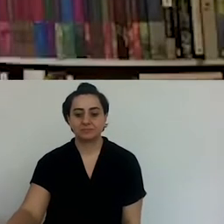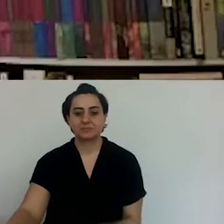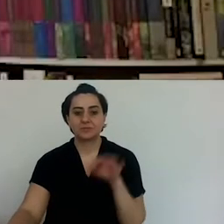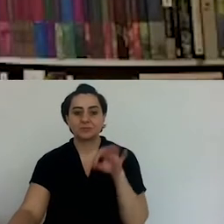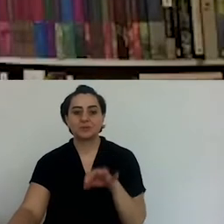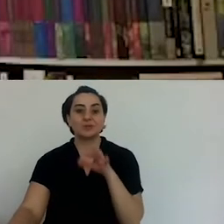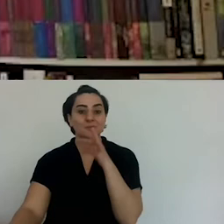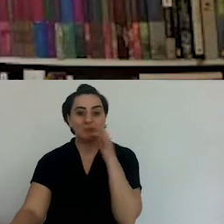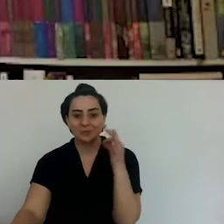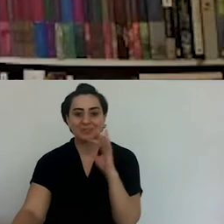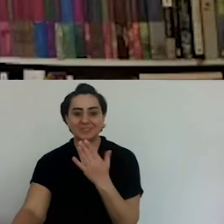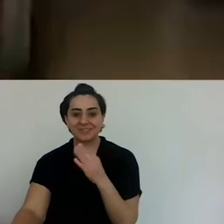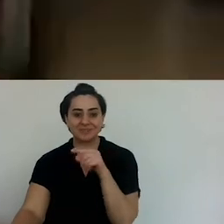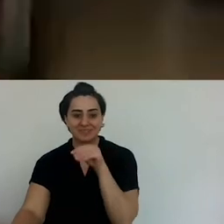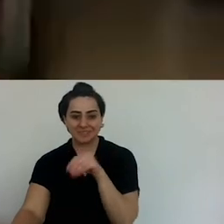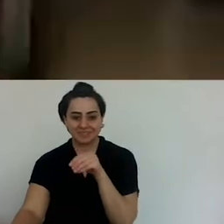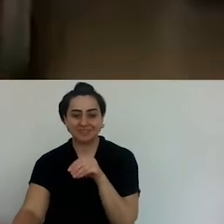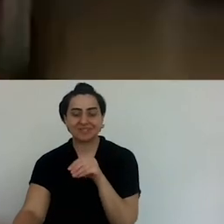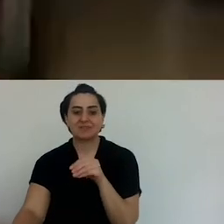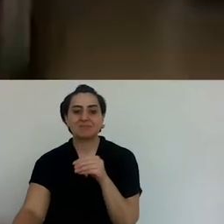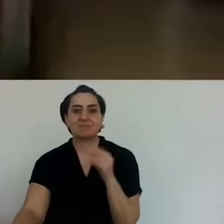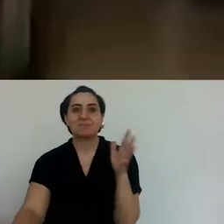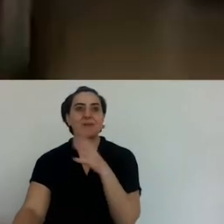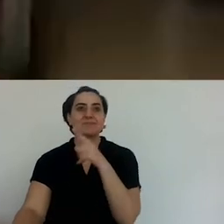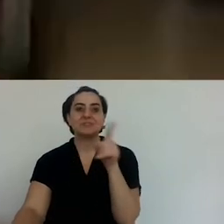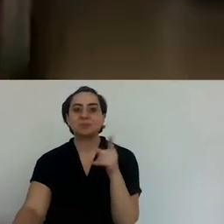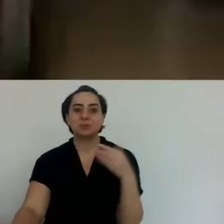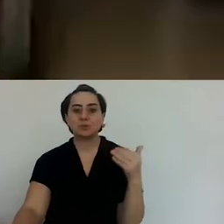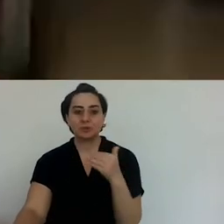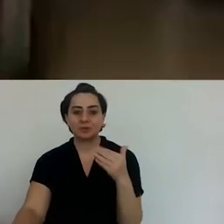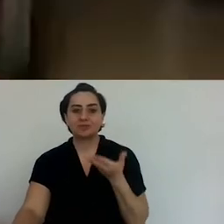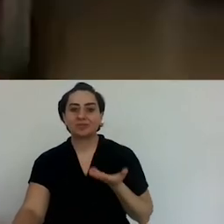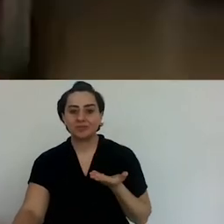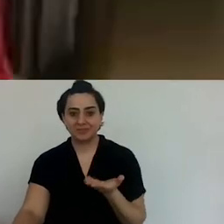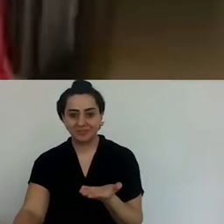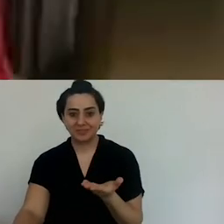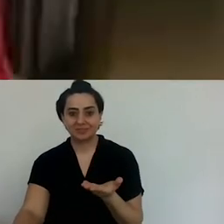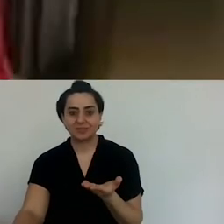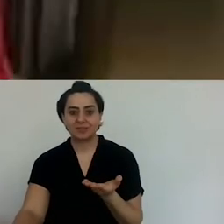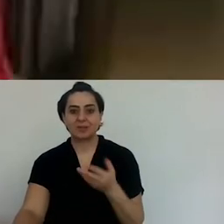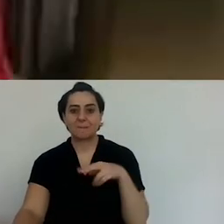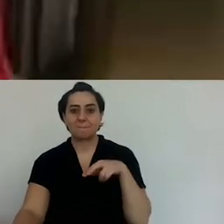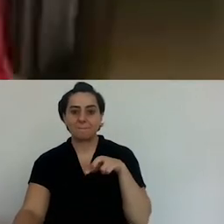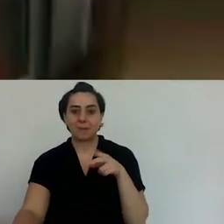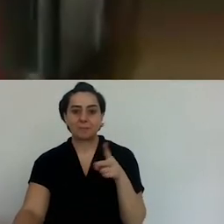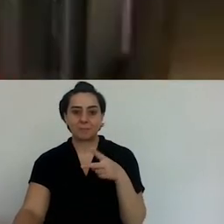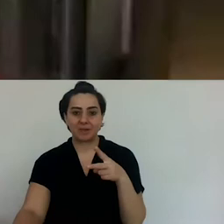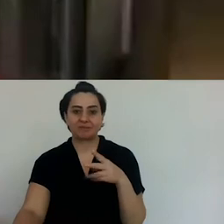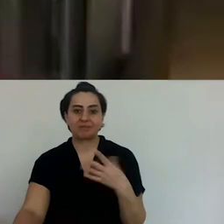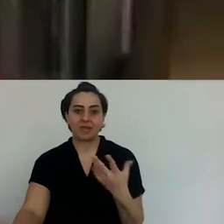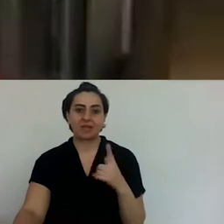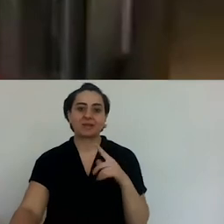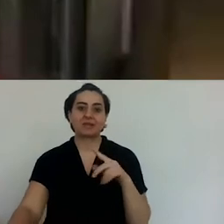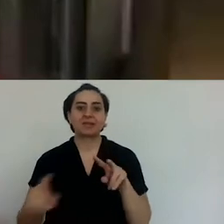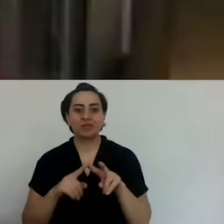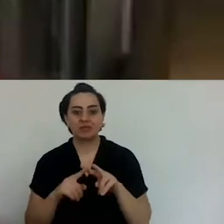Today, again from my book, Sofrenis Şen olsun, we'll be cooking seasonal food.